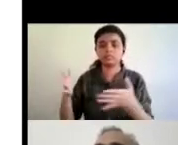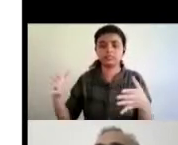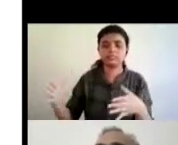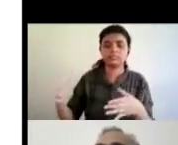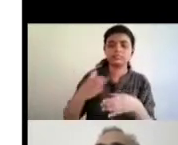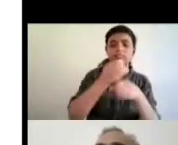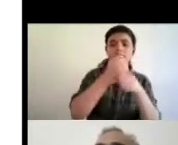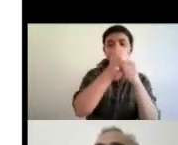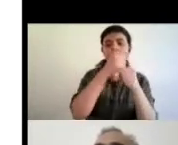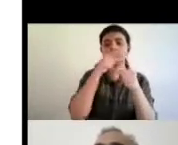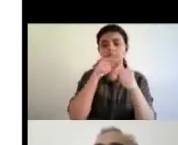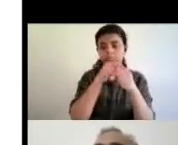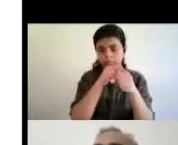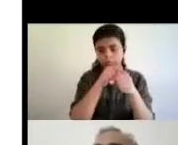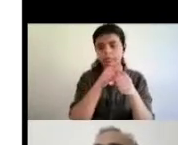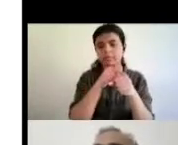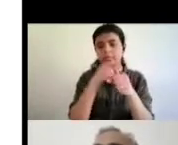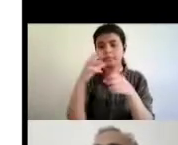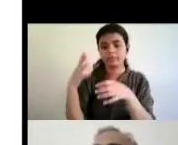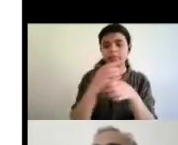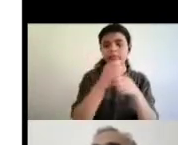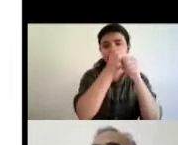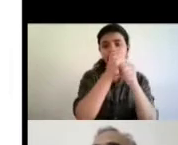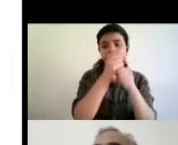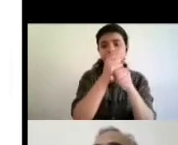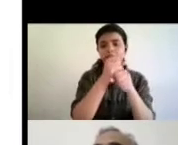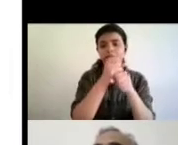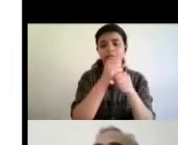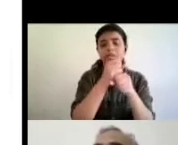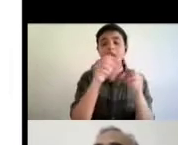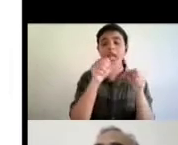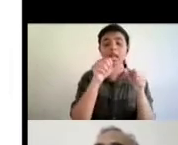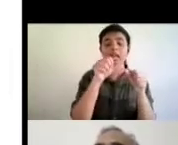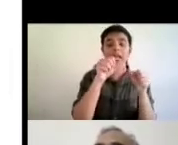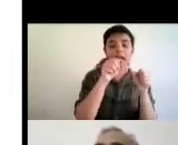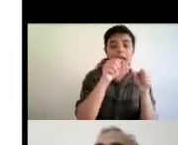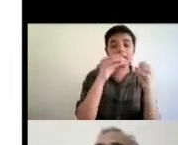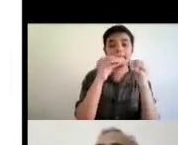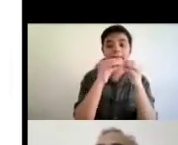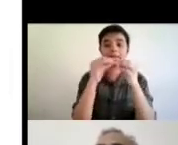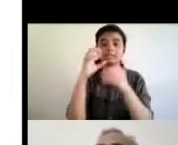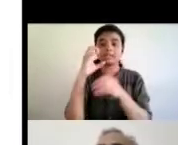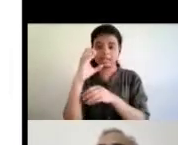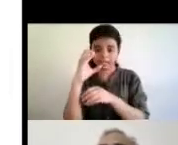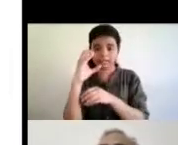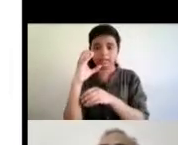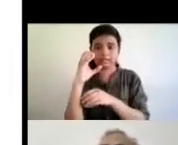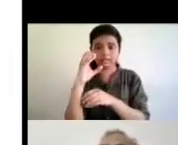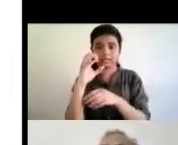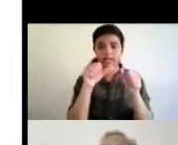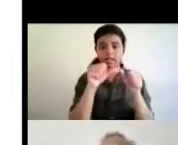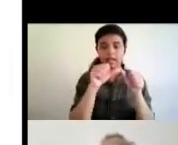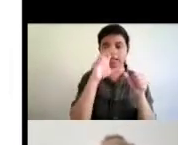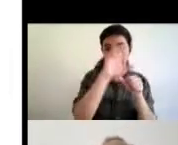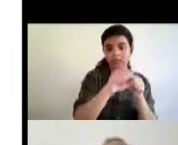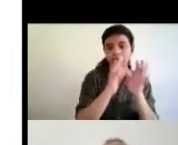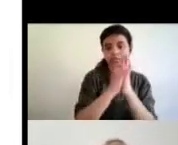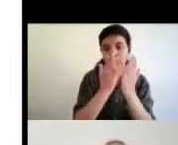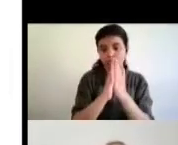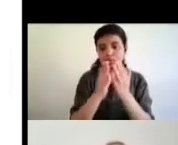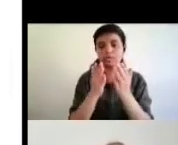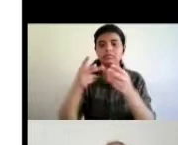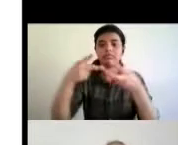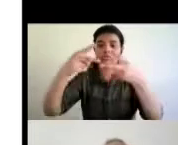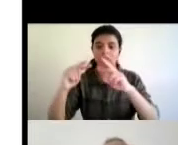has been undertaken by the accessible consortium and it still is continuing on uh